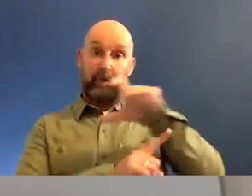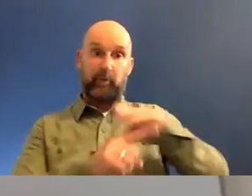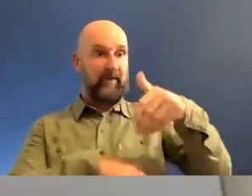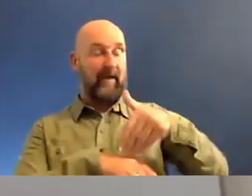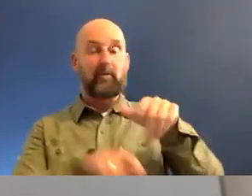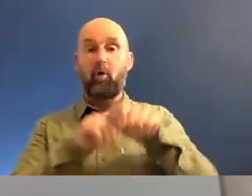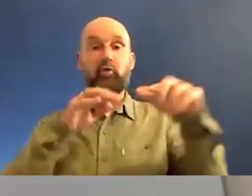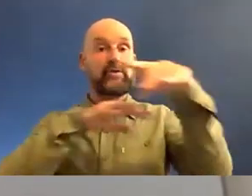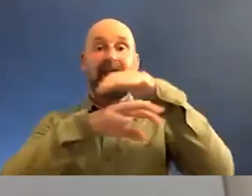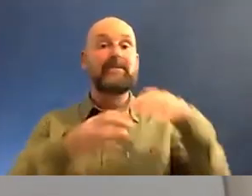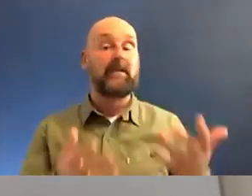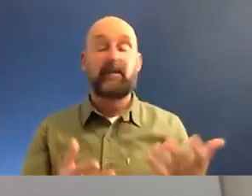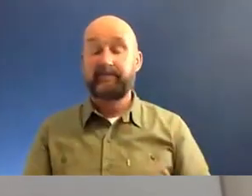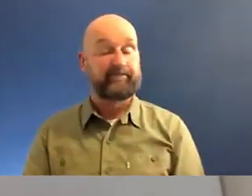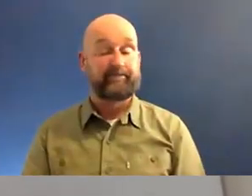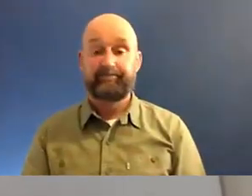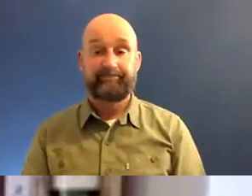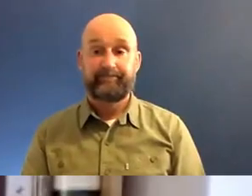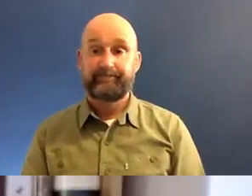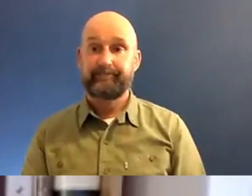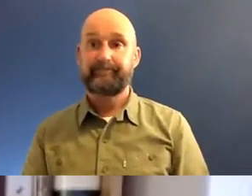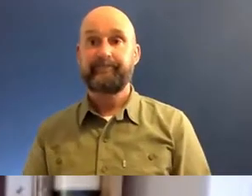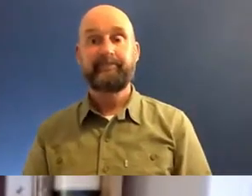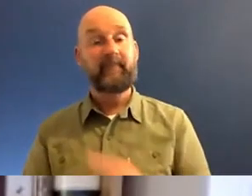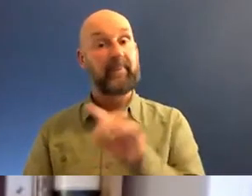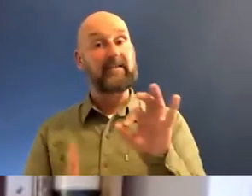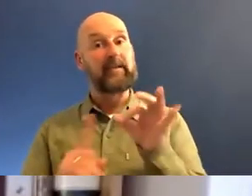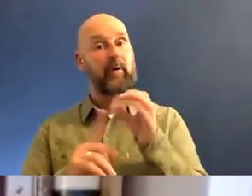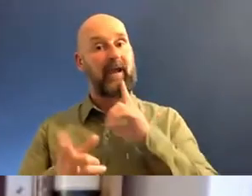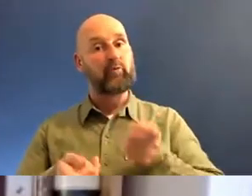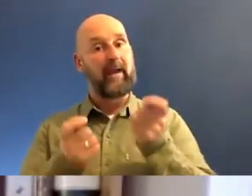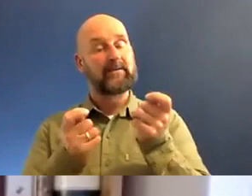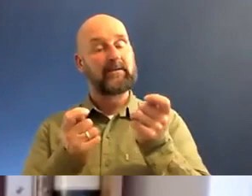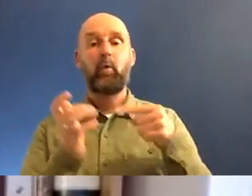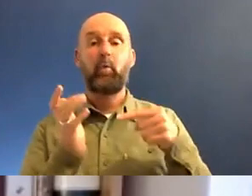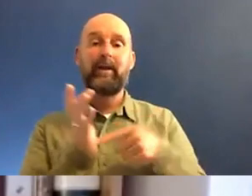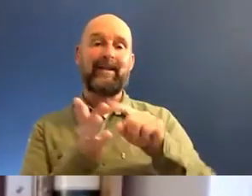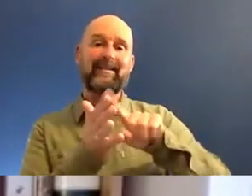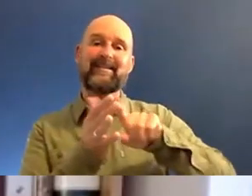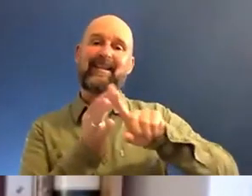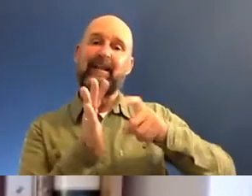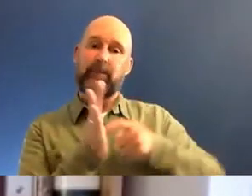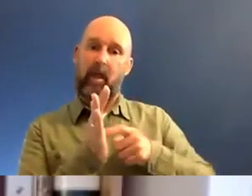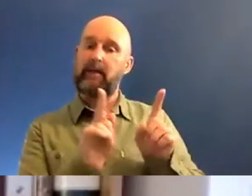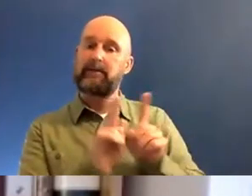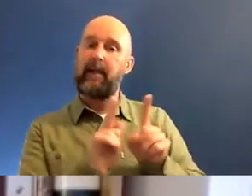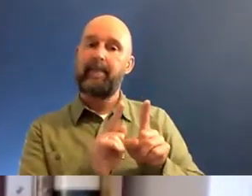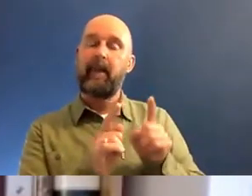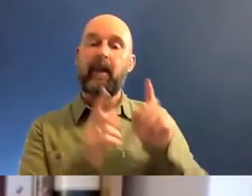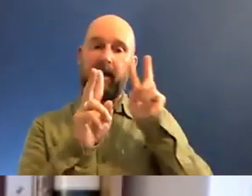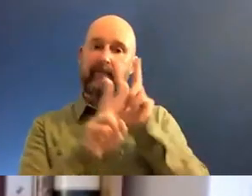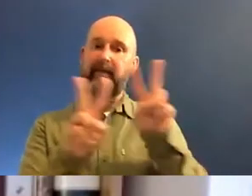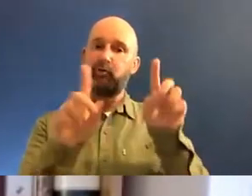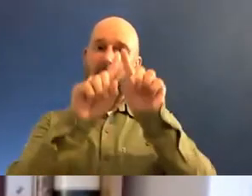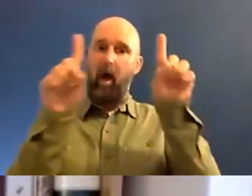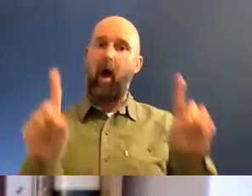society as a whole. Well, that's the point I'm going to raise with Teekster now, Ben. And anybody involved in visual art, of course,